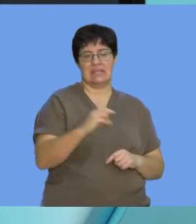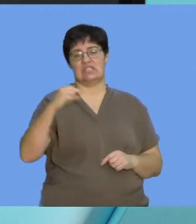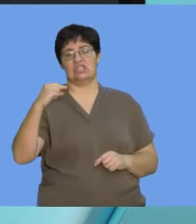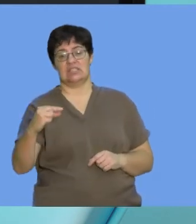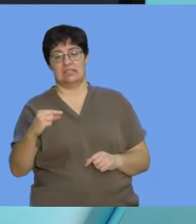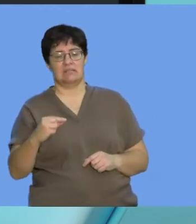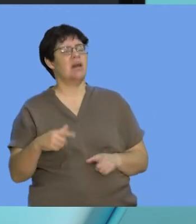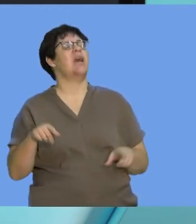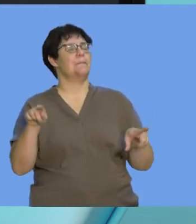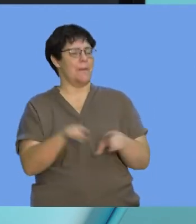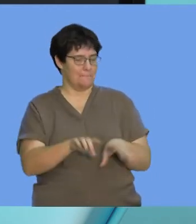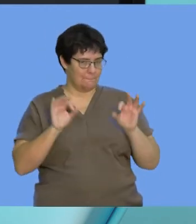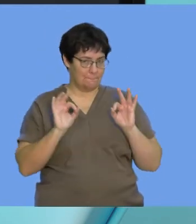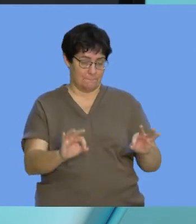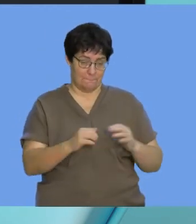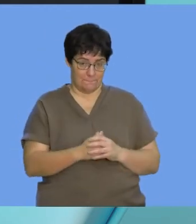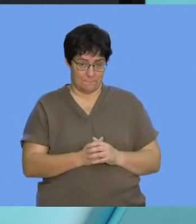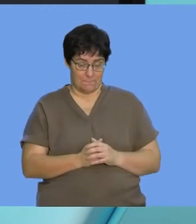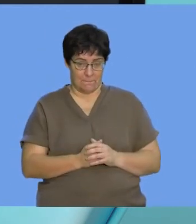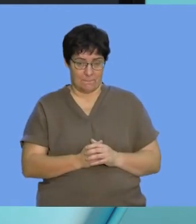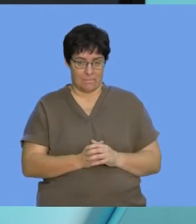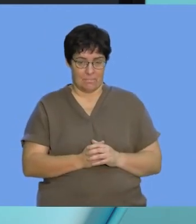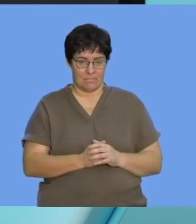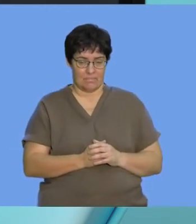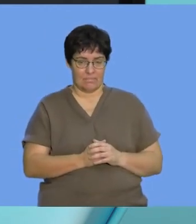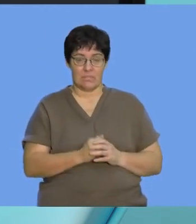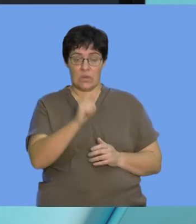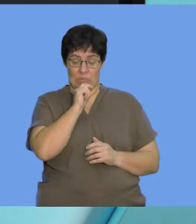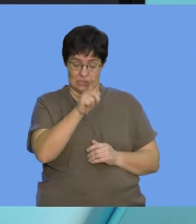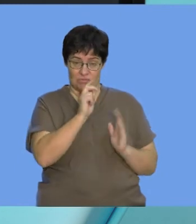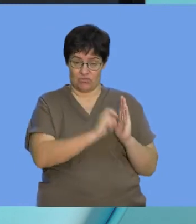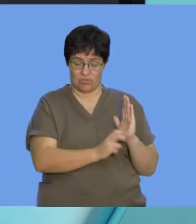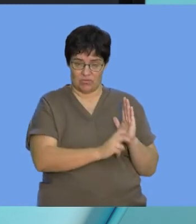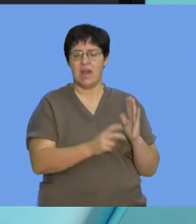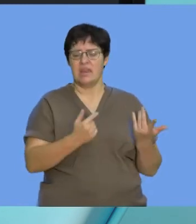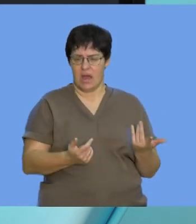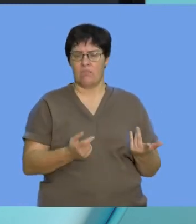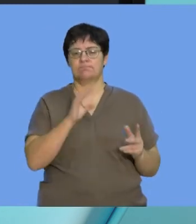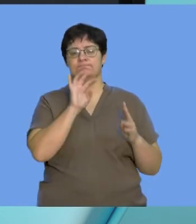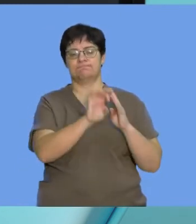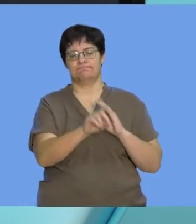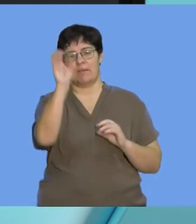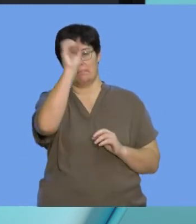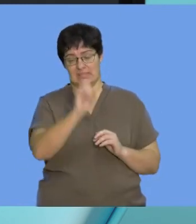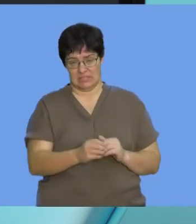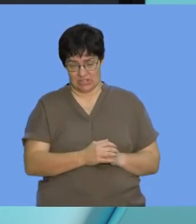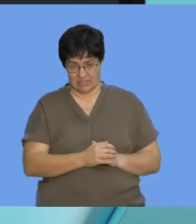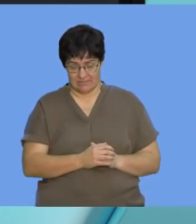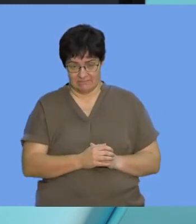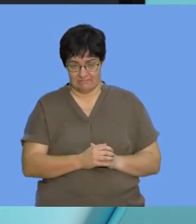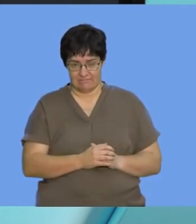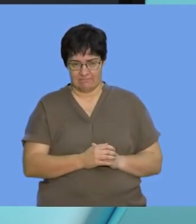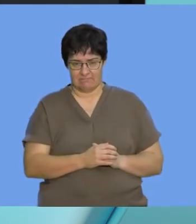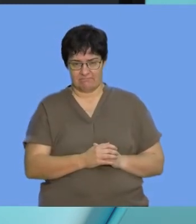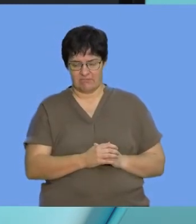cytosine and guanine were proportionately equal. Using that rule, we can now figure out the percentages of these missing